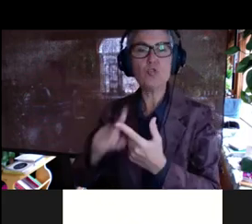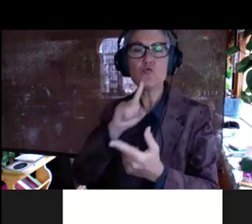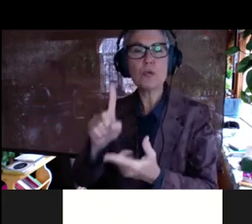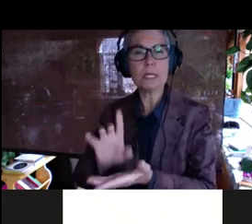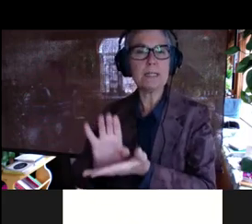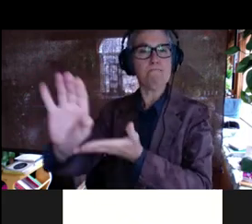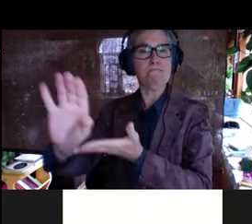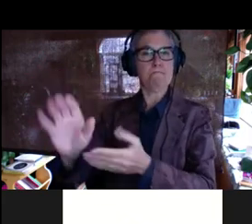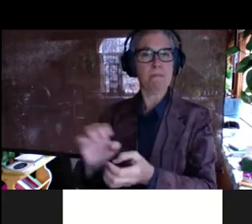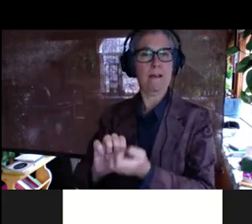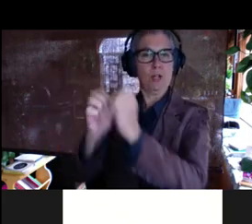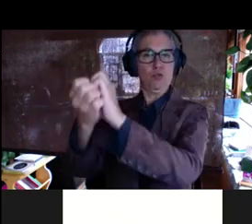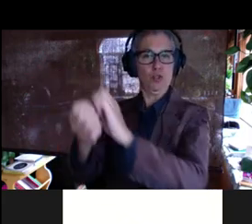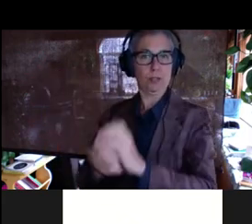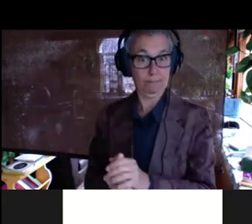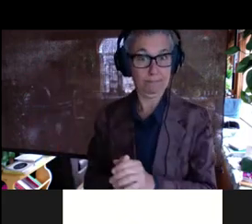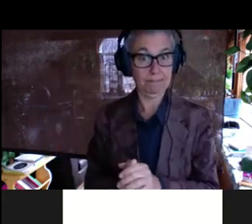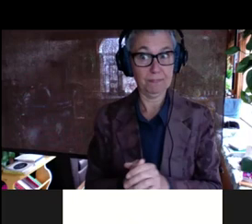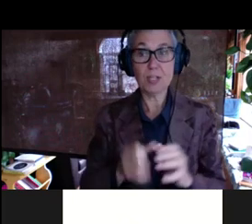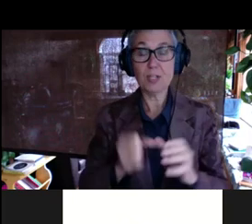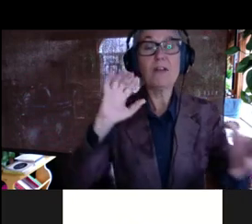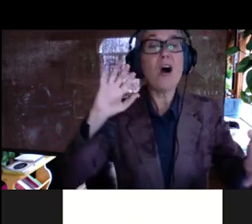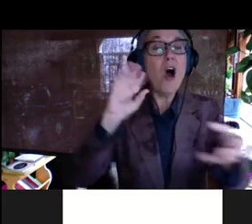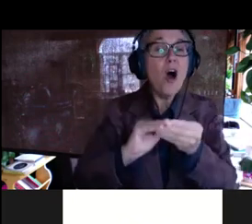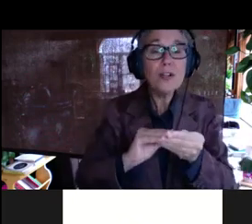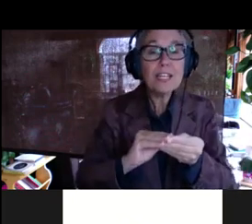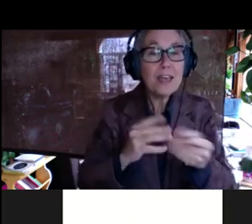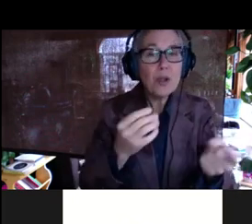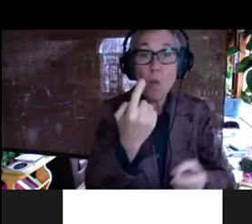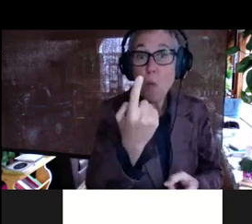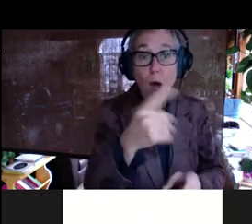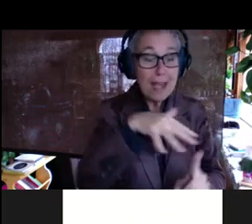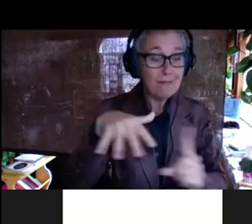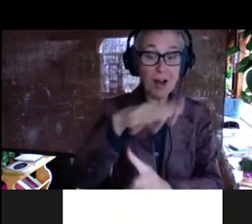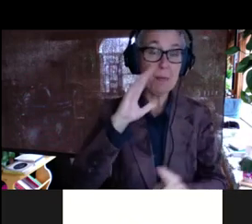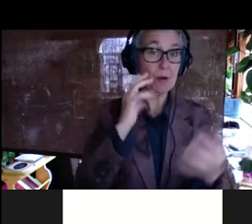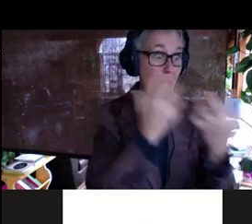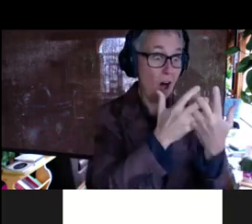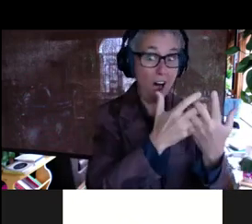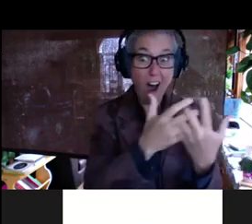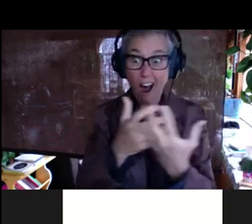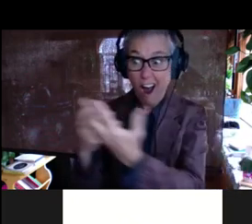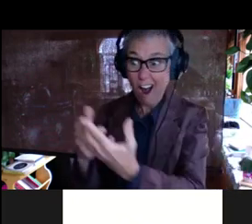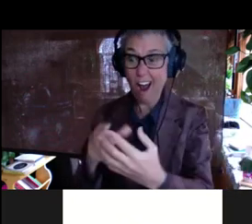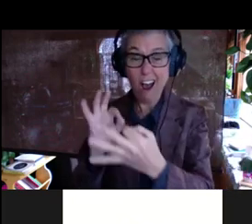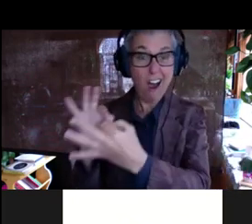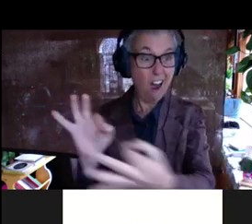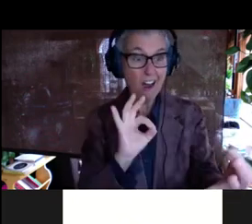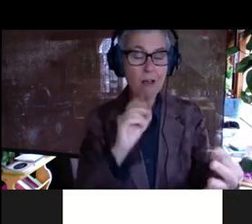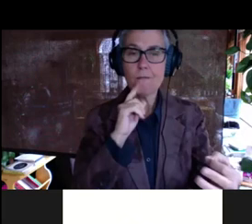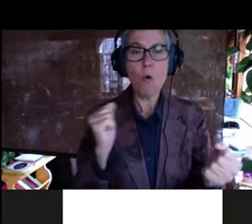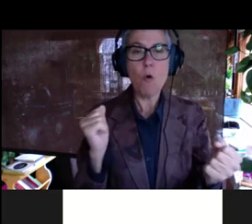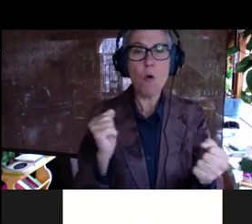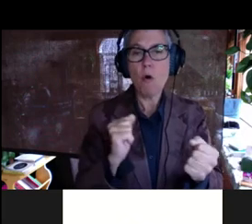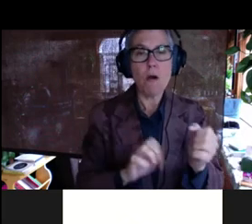push it to evolve. And so altogether, there's no one environment that's suitable for evolving all of